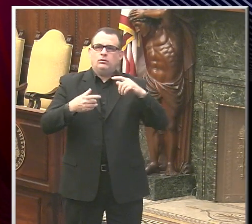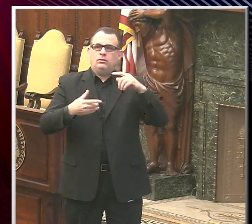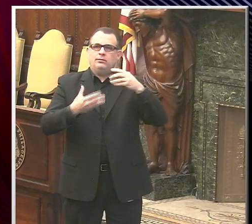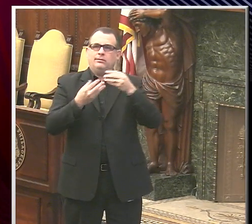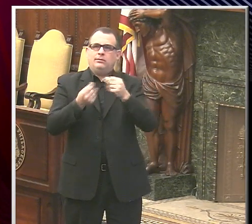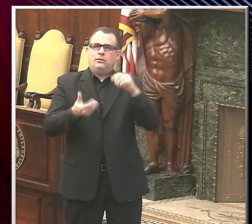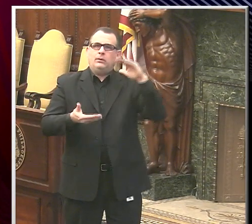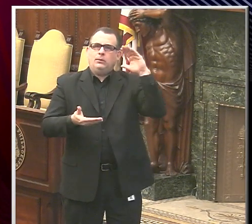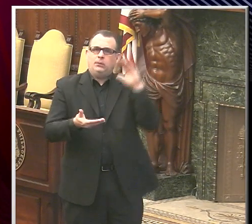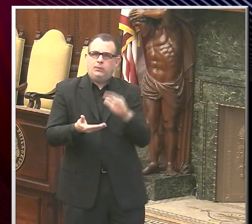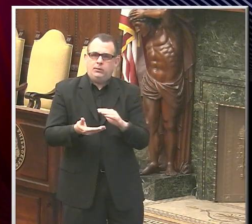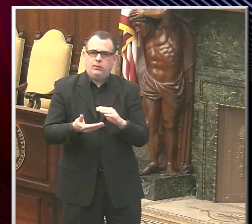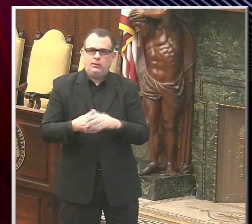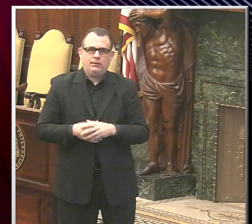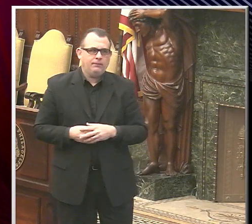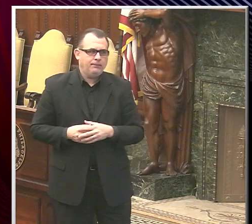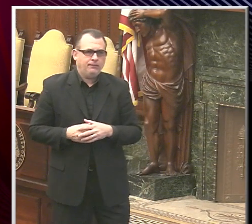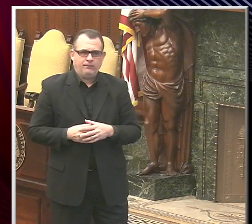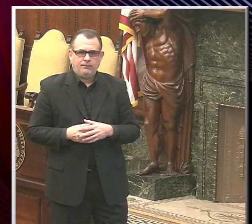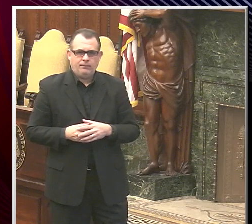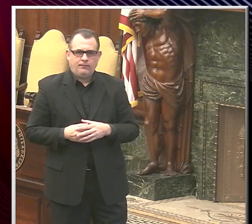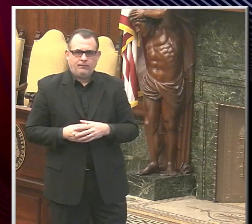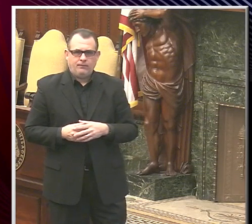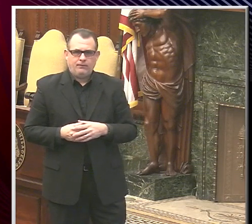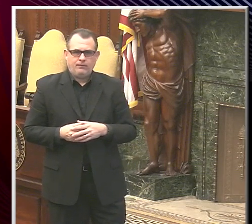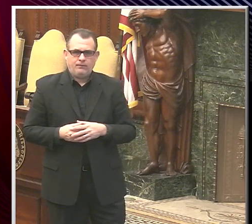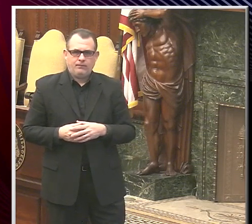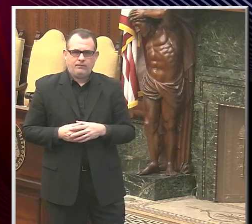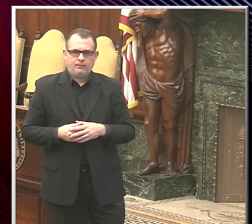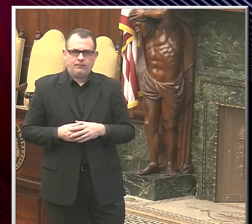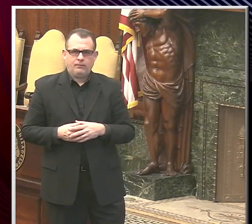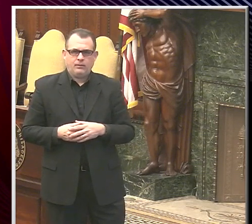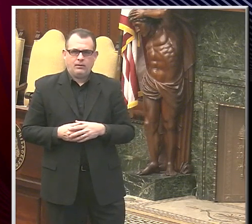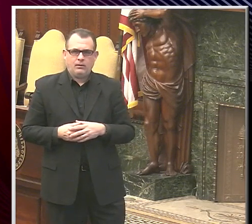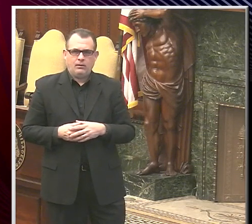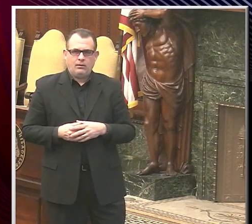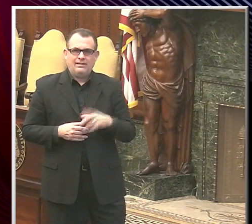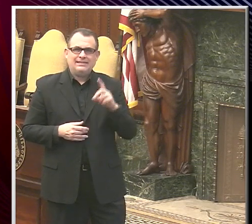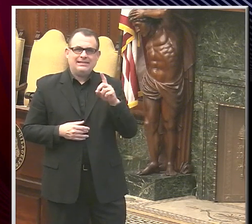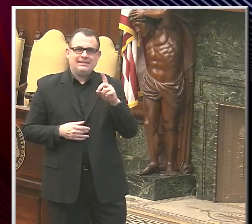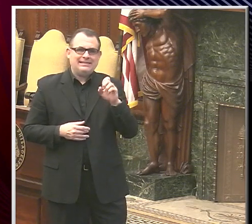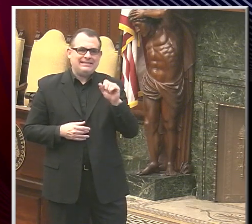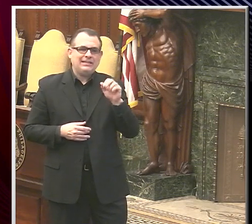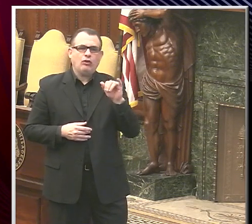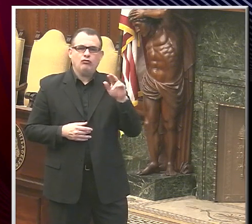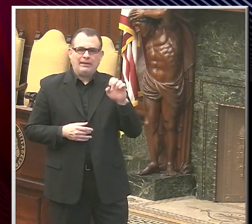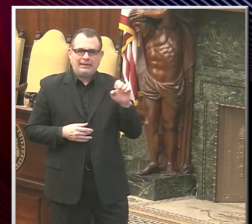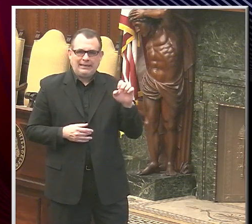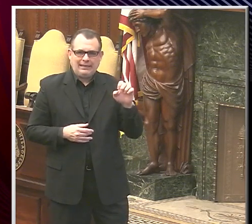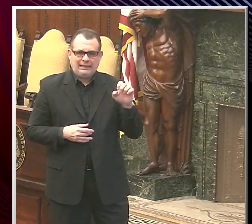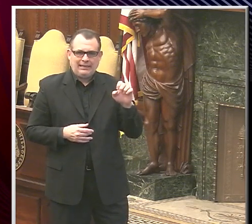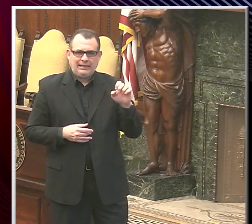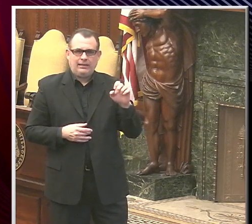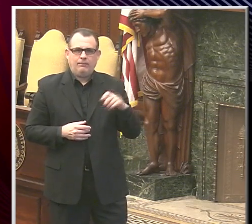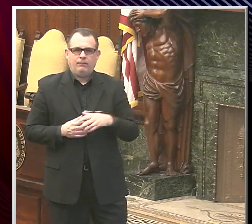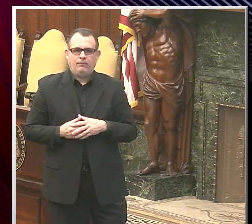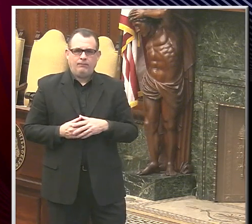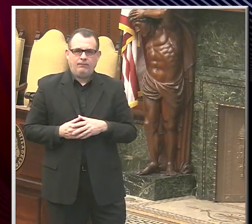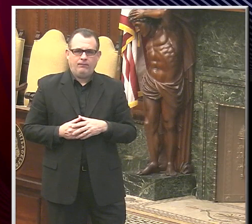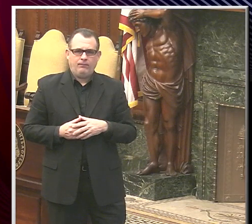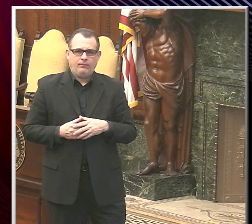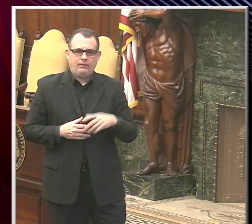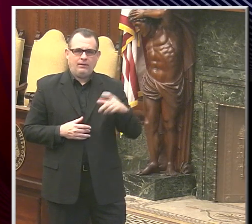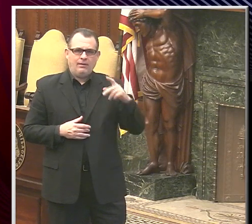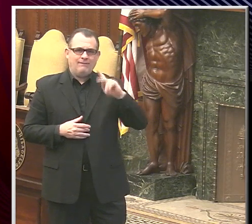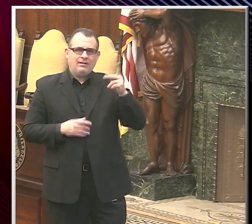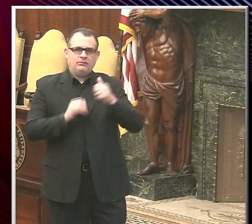to David Melandra of Philly Sports Network. My question is for Dr. Farley. During the Super Bowl pregame show, President